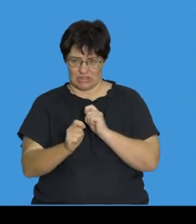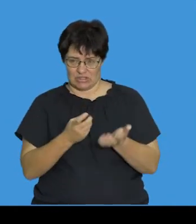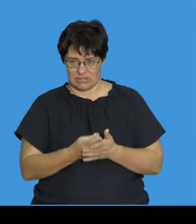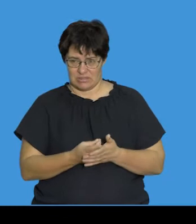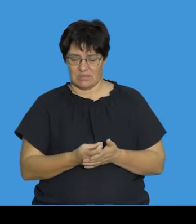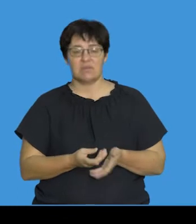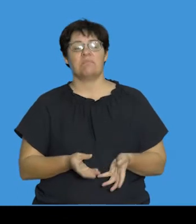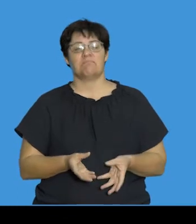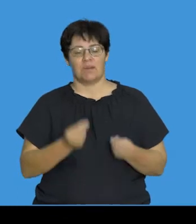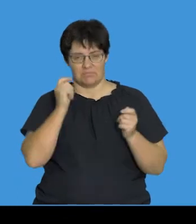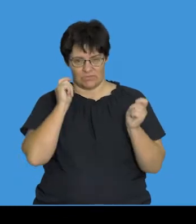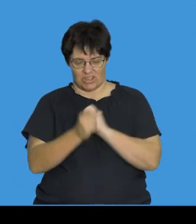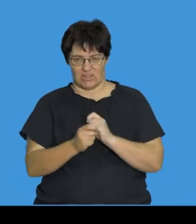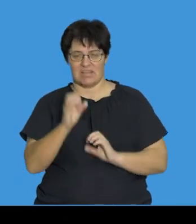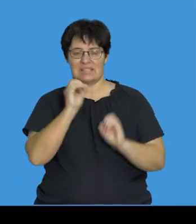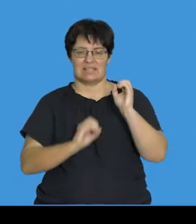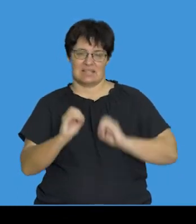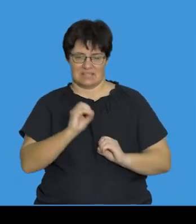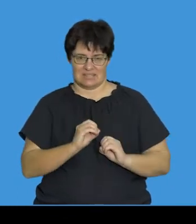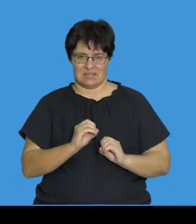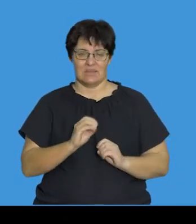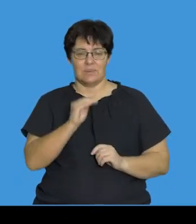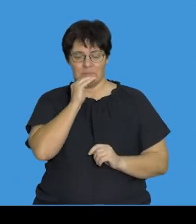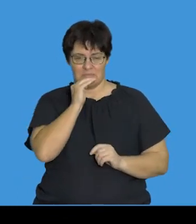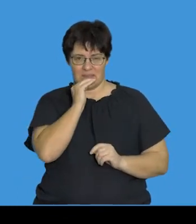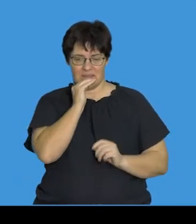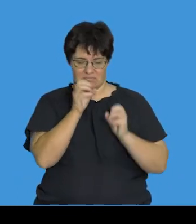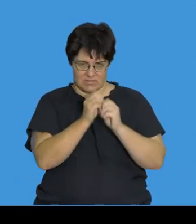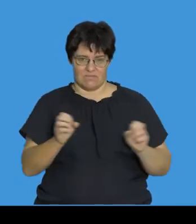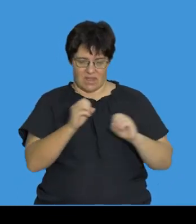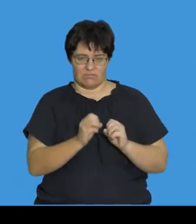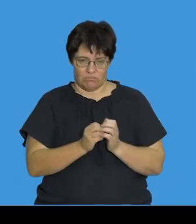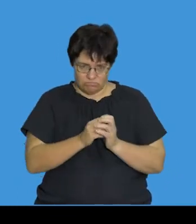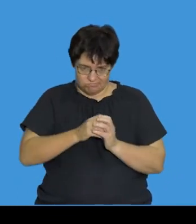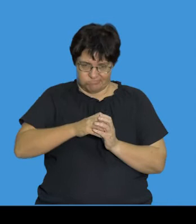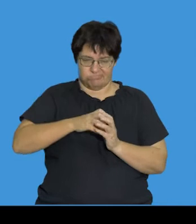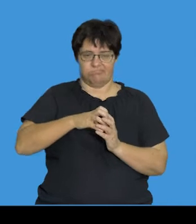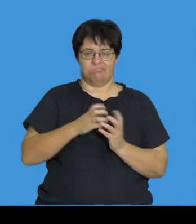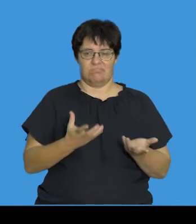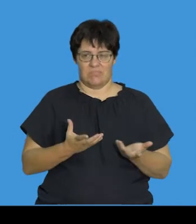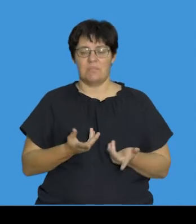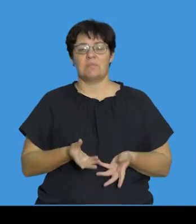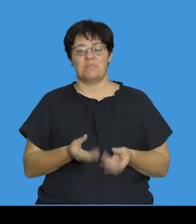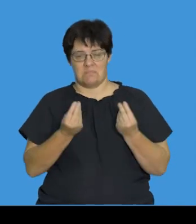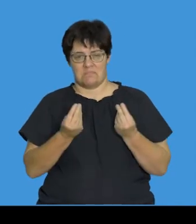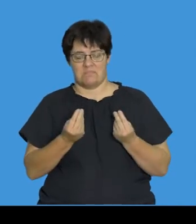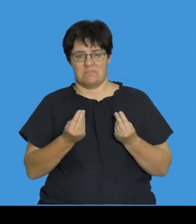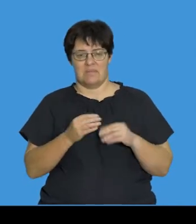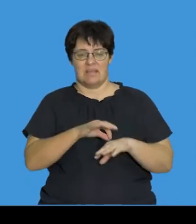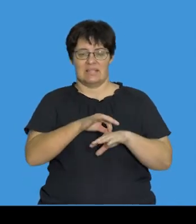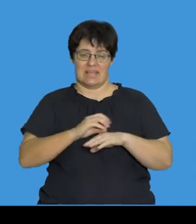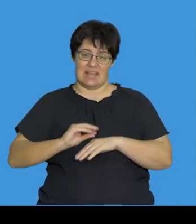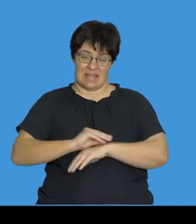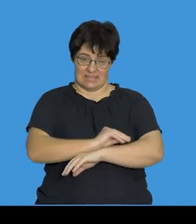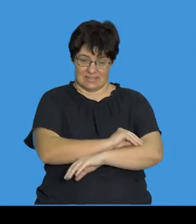and that can alter the sequence of cells, leading to cells dividing and growing uncontrollably, and we refer to that as